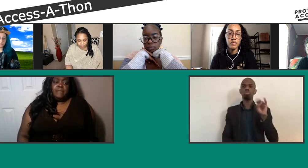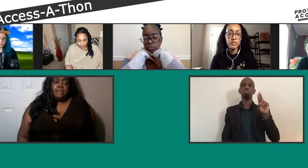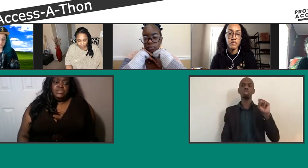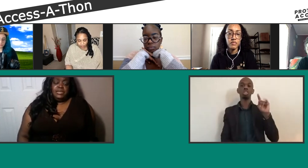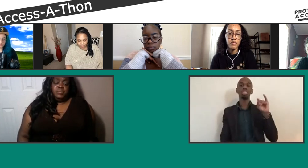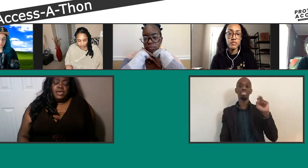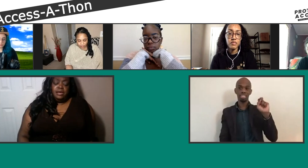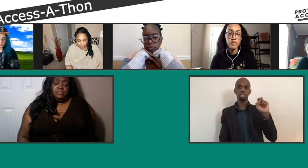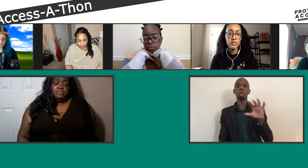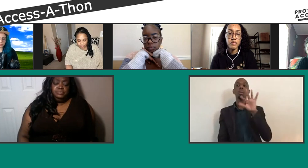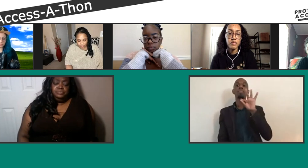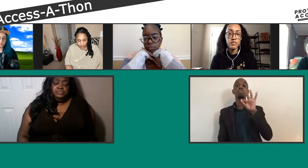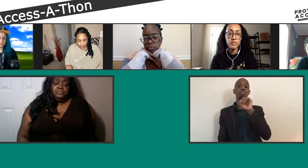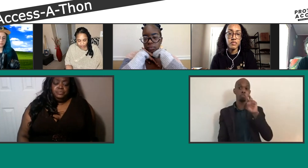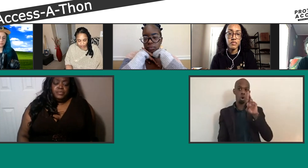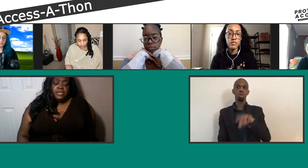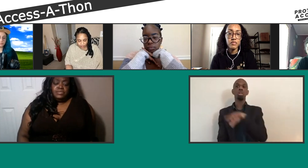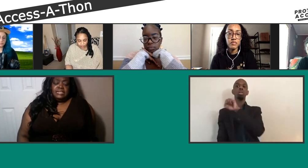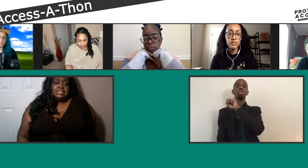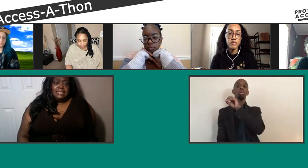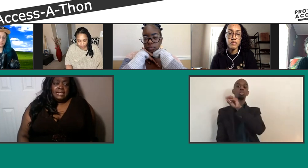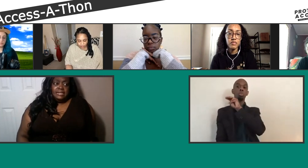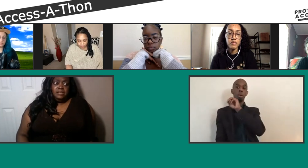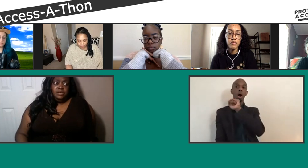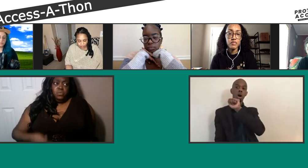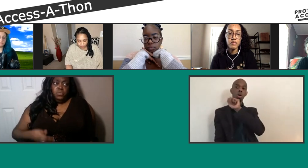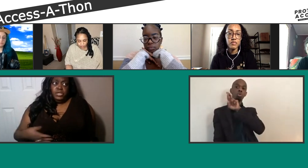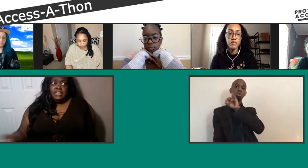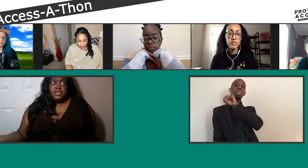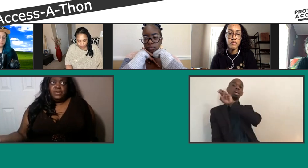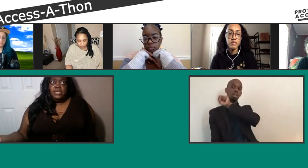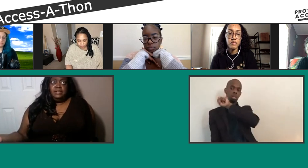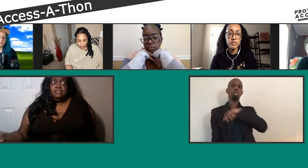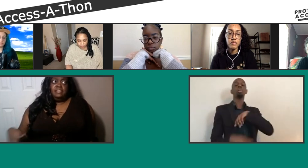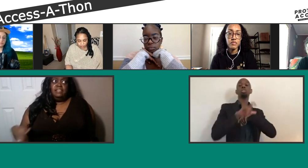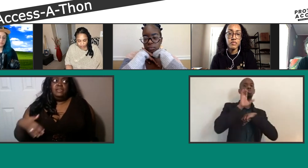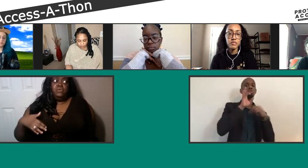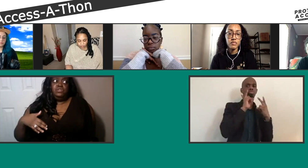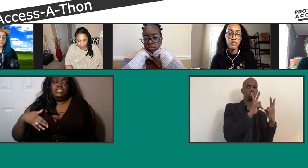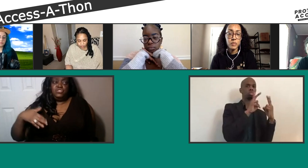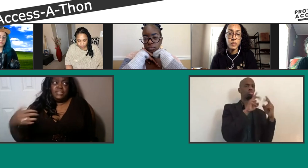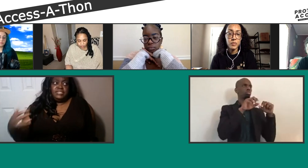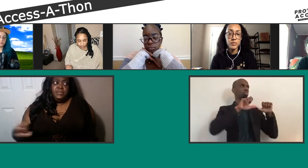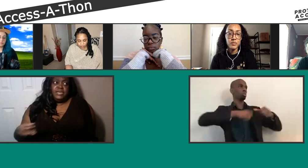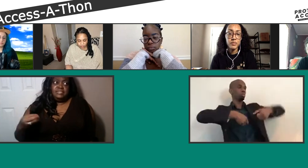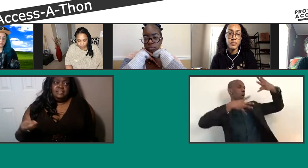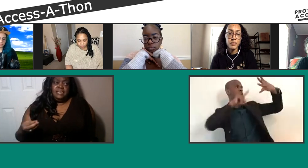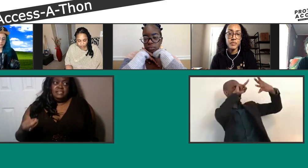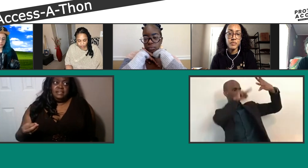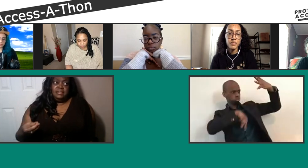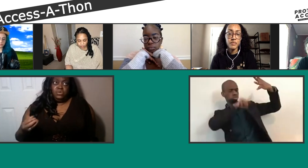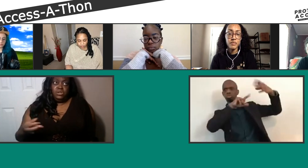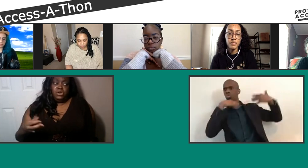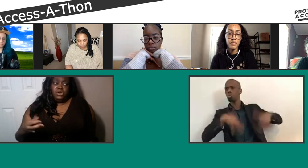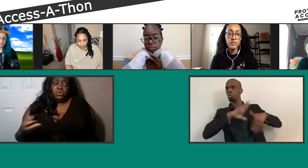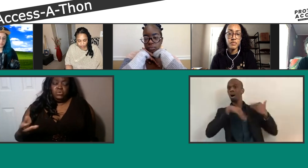happened to him. It was an extended bullying period. Then they tricked him into thinking